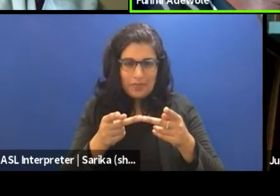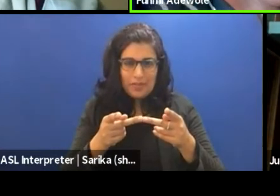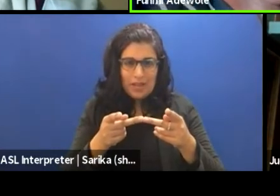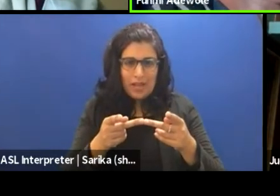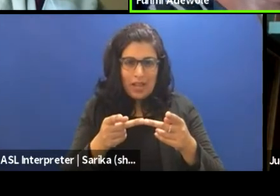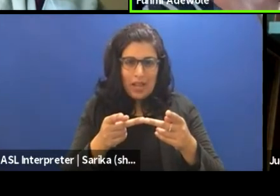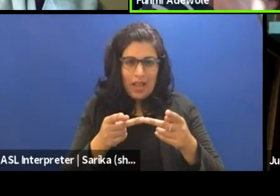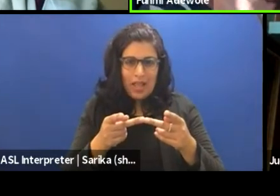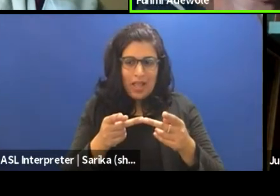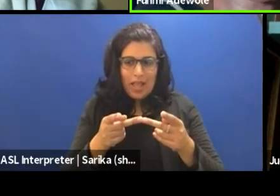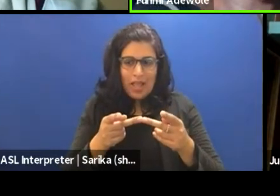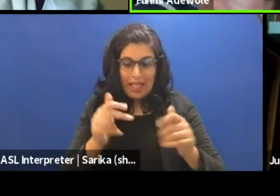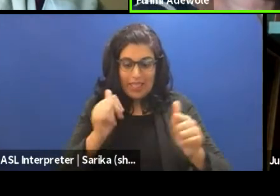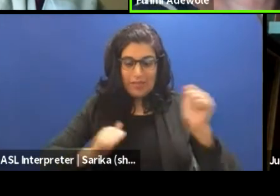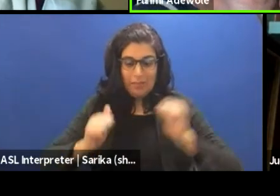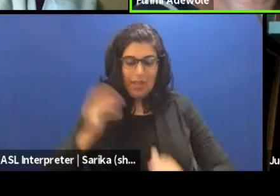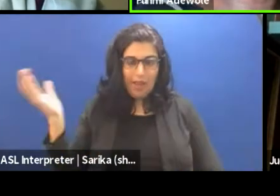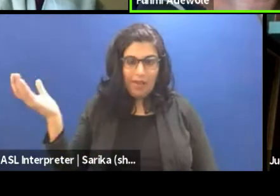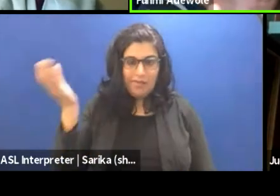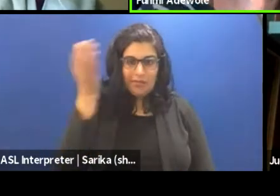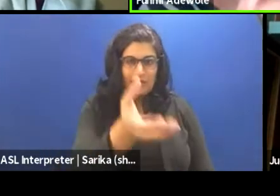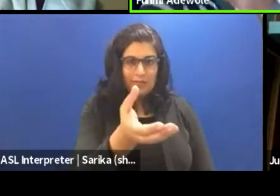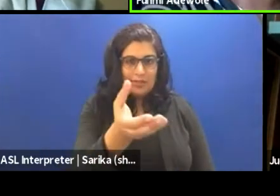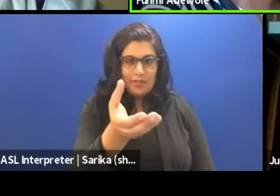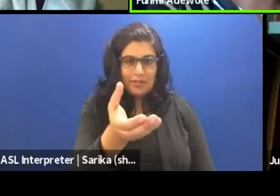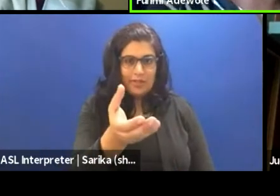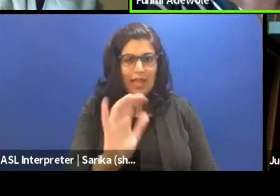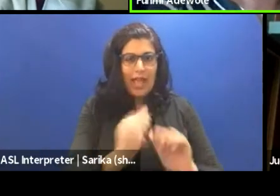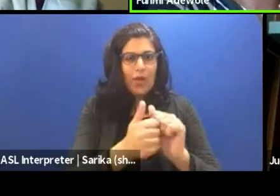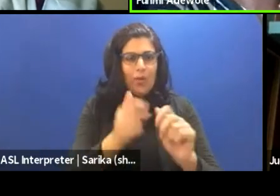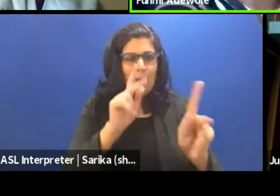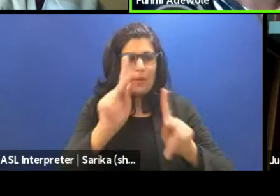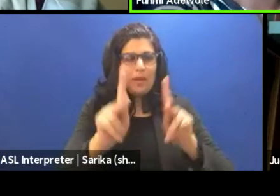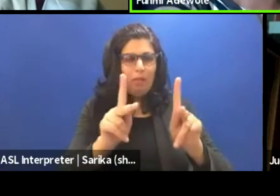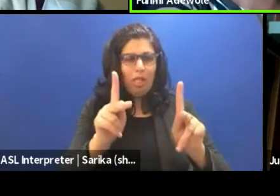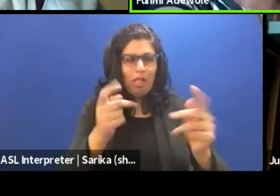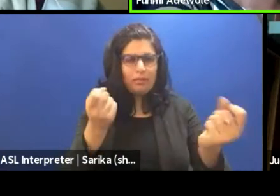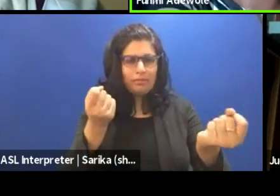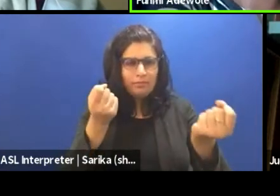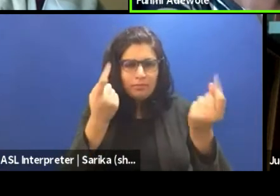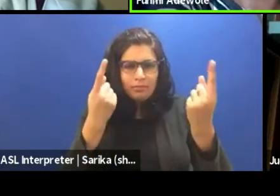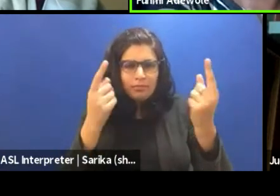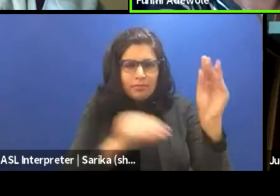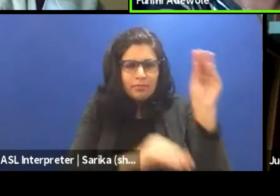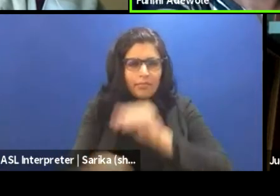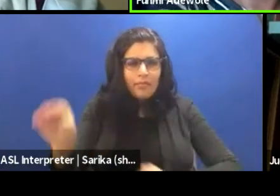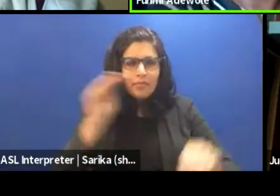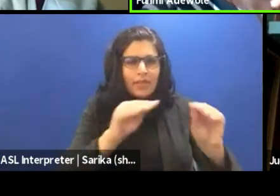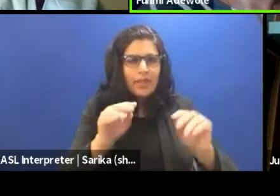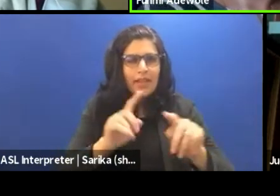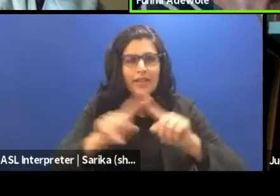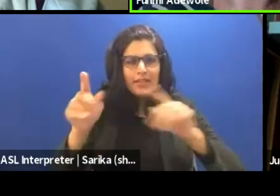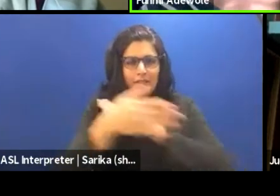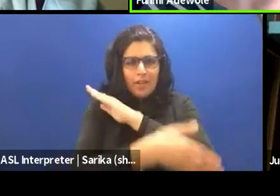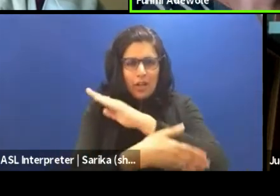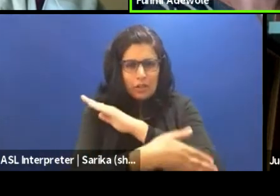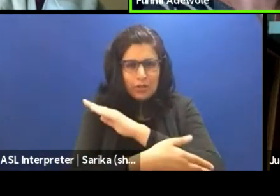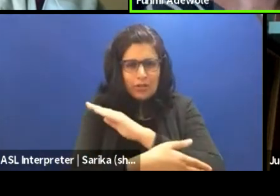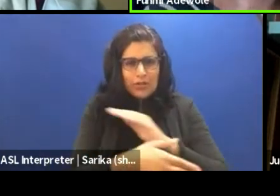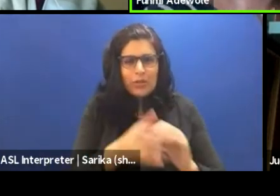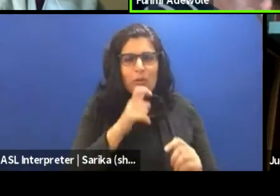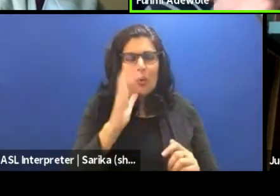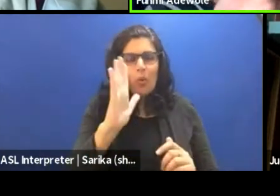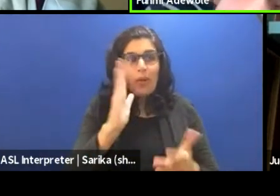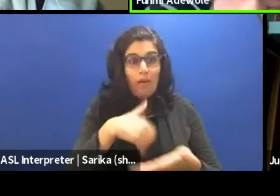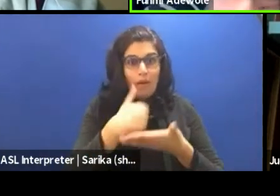play into a space, do people, how do people read movement in the next country, who's going to